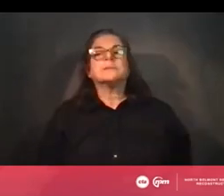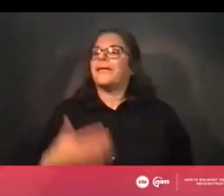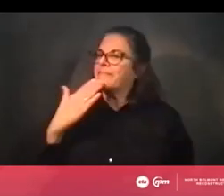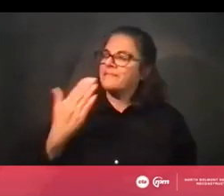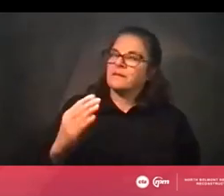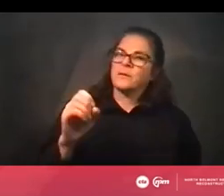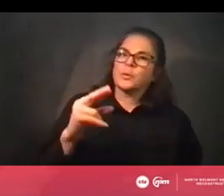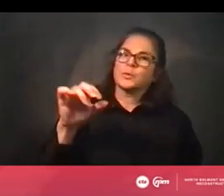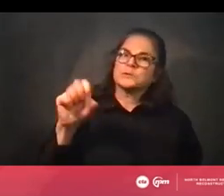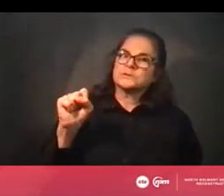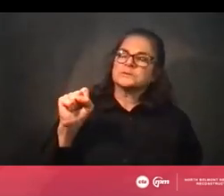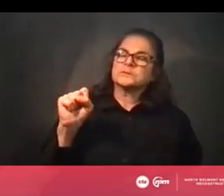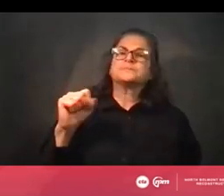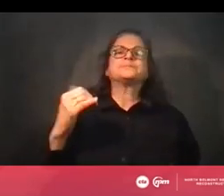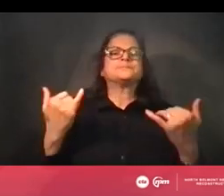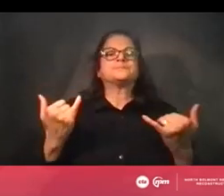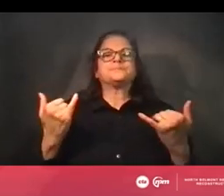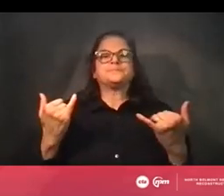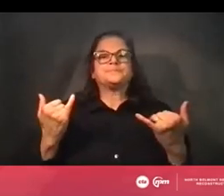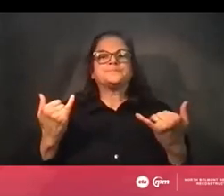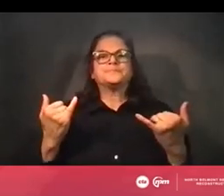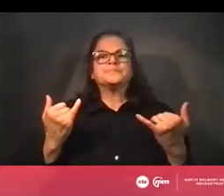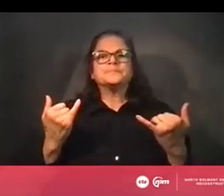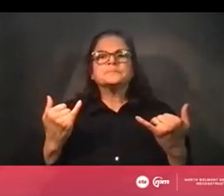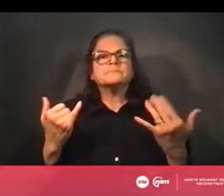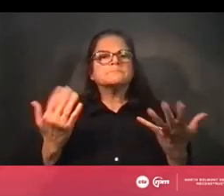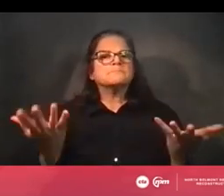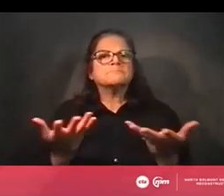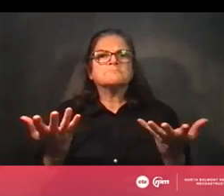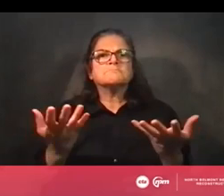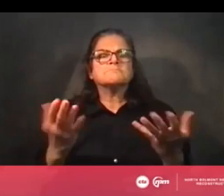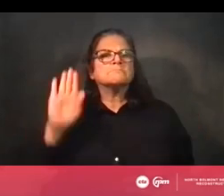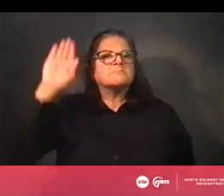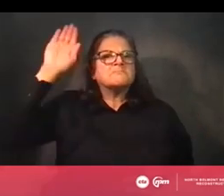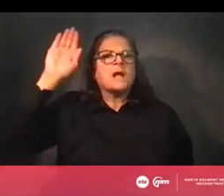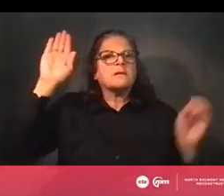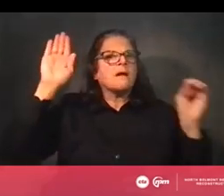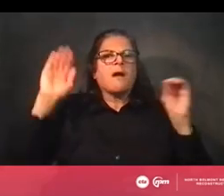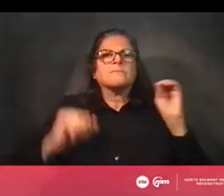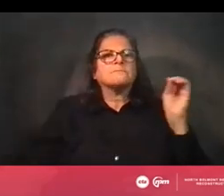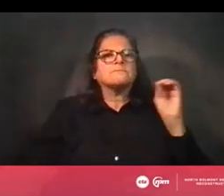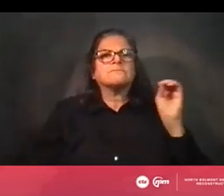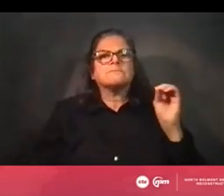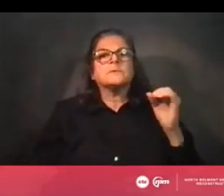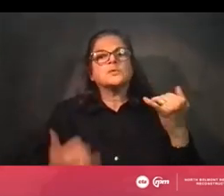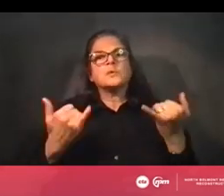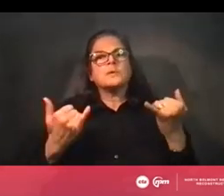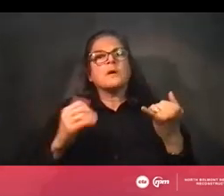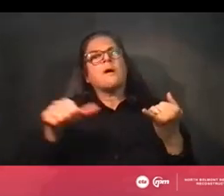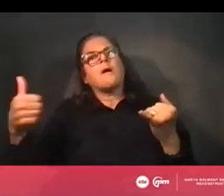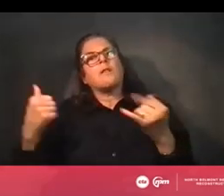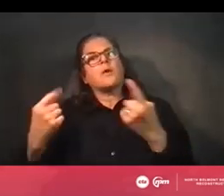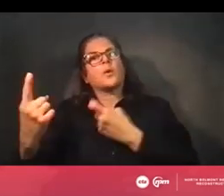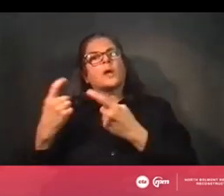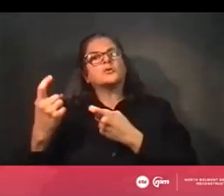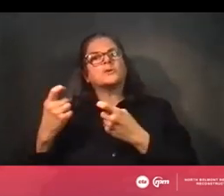All right, we're going to move on. I'm not seeing any hands raised at the moment. So I'm going to go to some questions that are coming